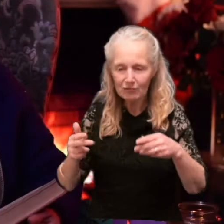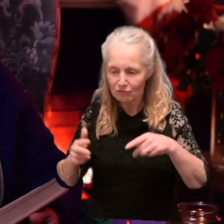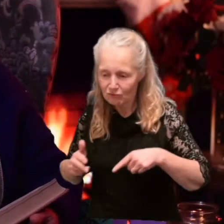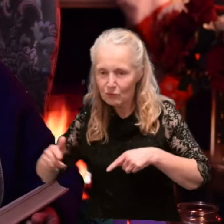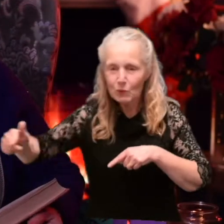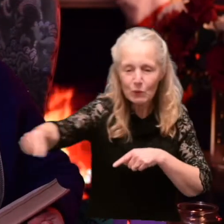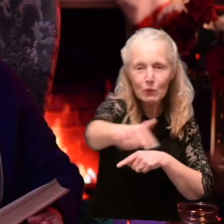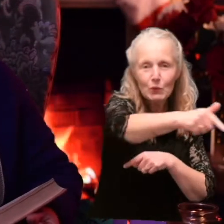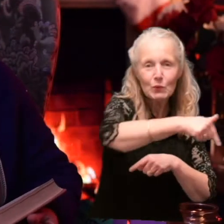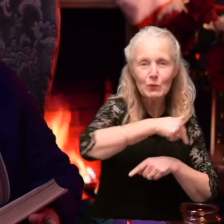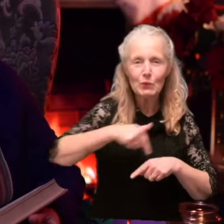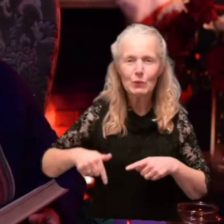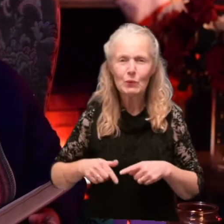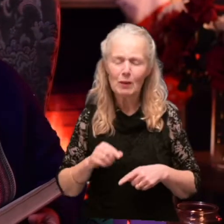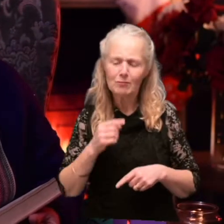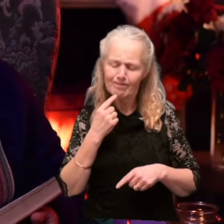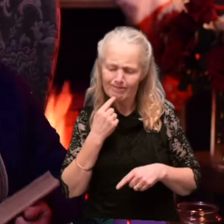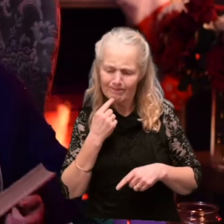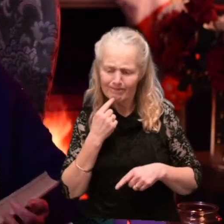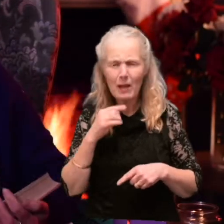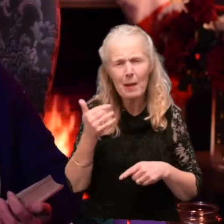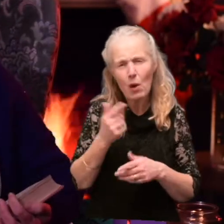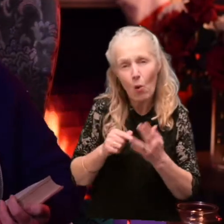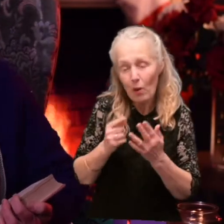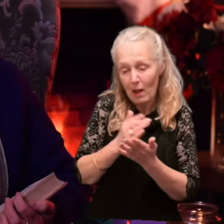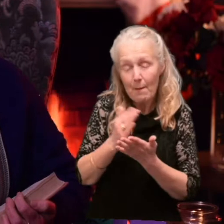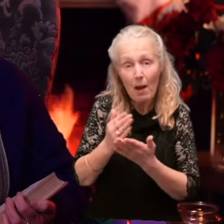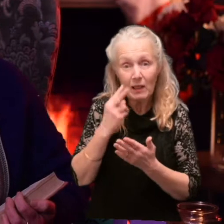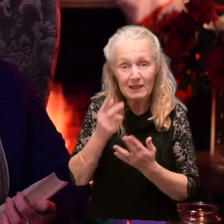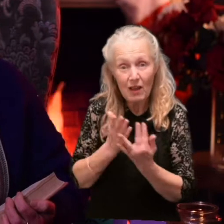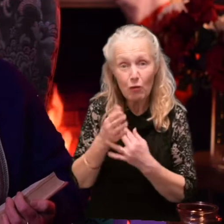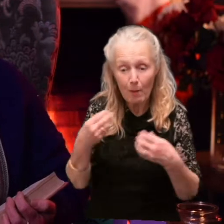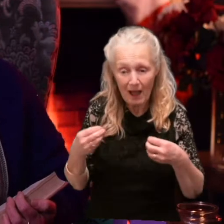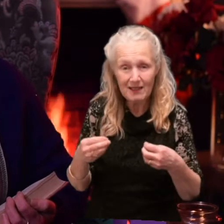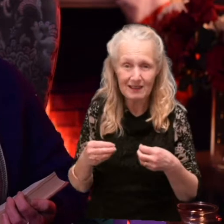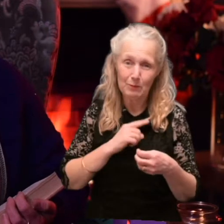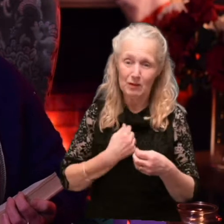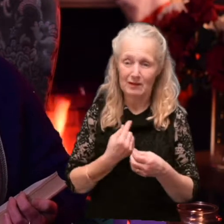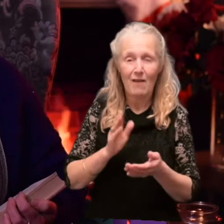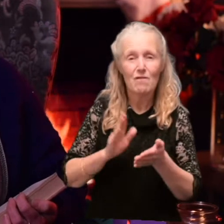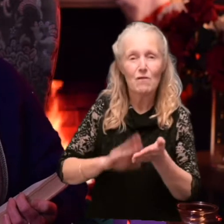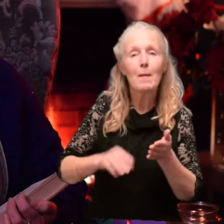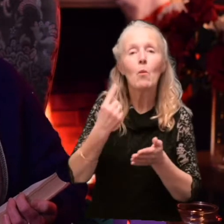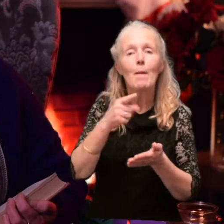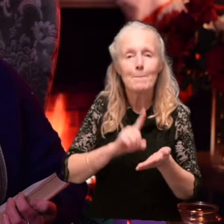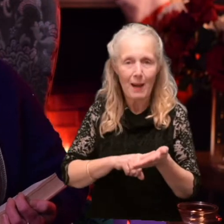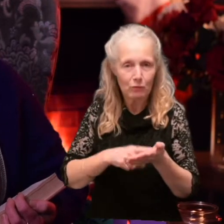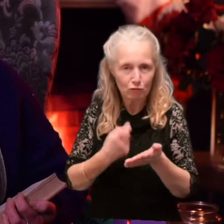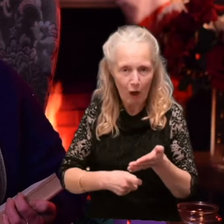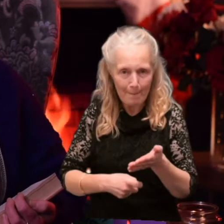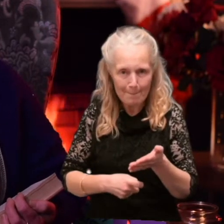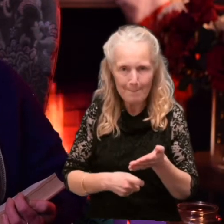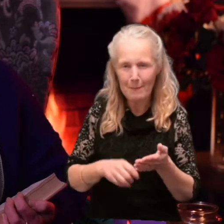suspected that it would just be in the bit that you could see through the plastic. Well, after all, the pound shop that she'd brought it from could be a bit dodgy sometimes.